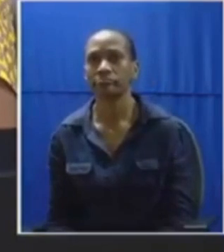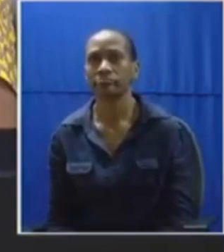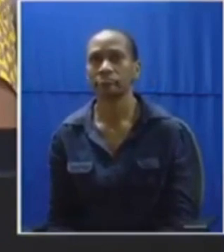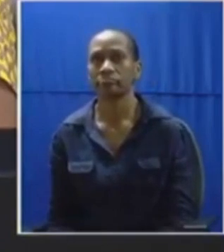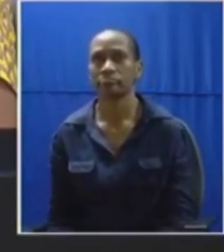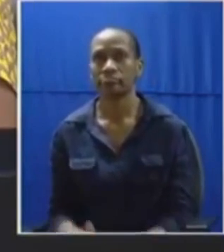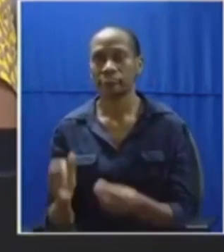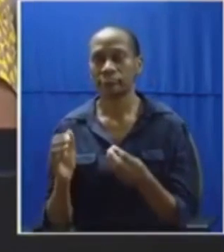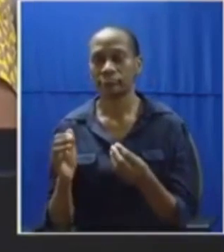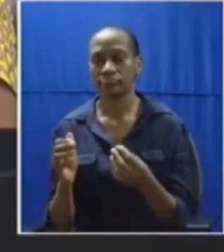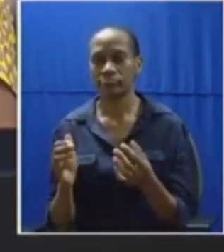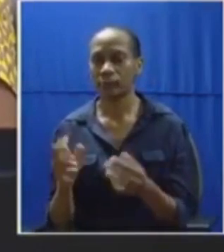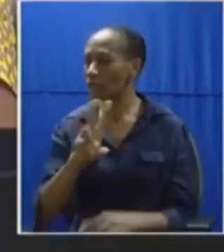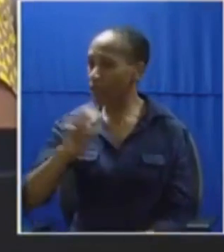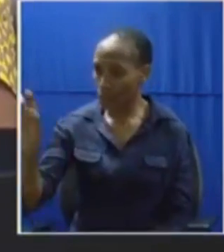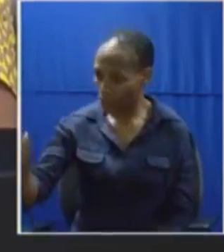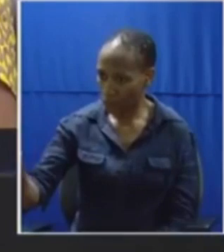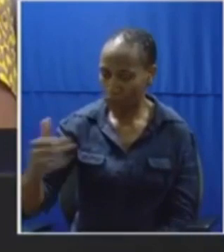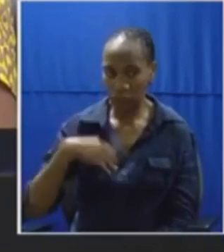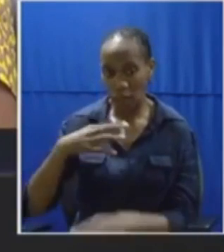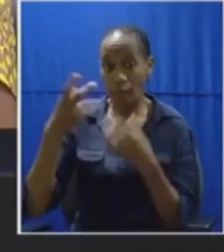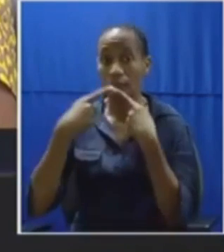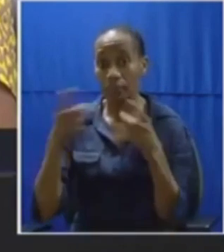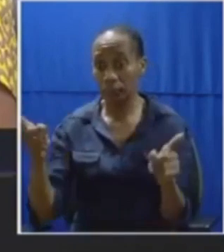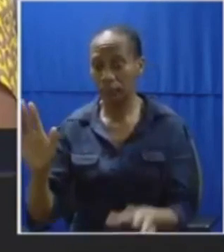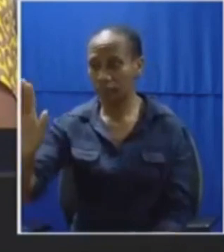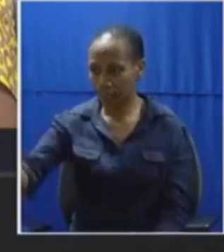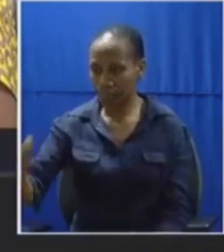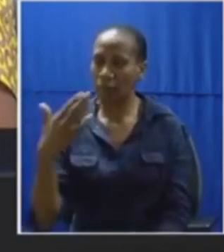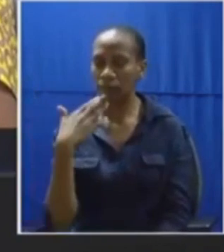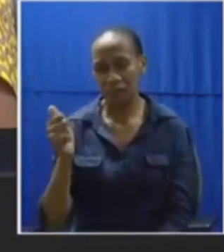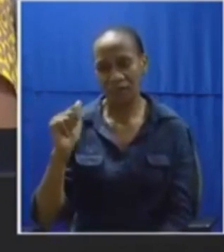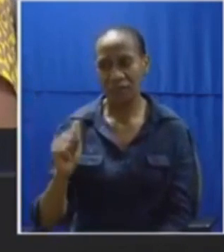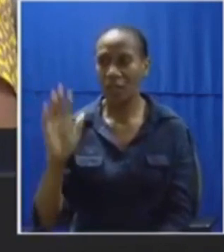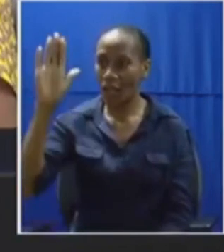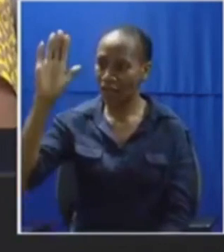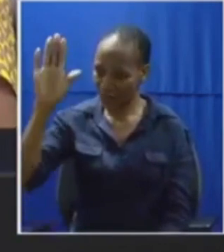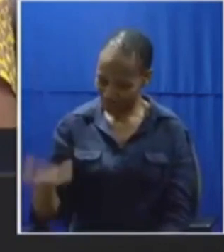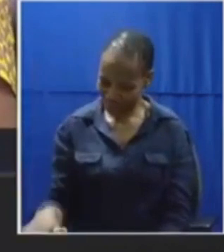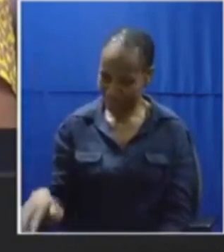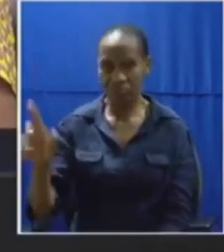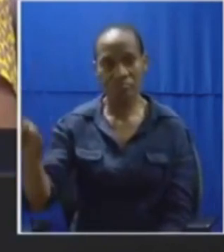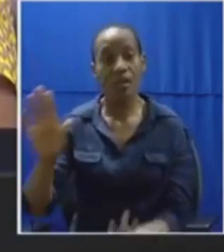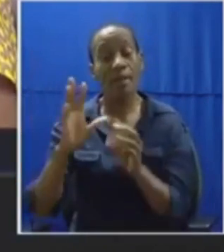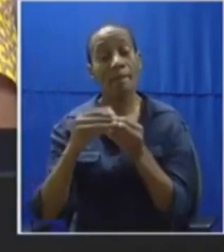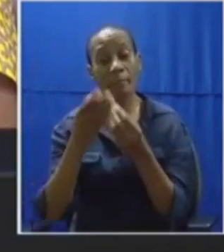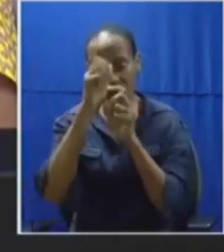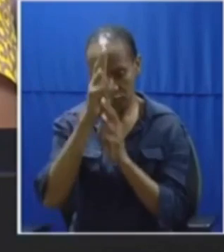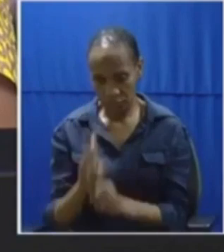Honorable Member, no. I'm ruling. Please put your hands up. Honorable Members,